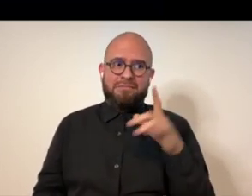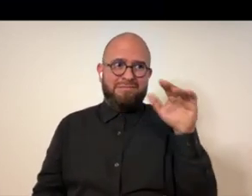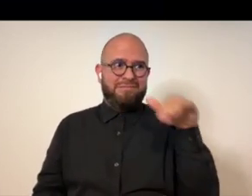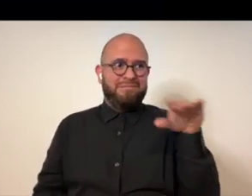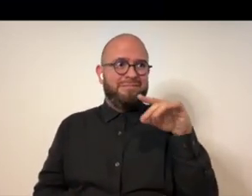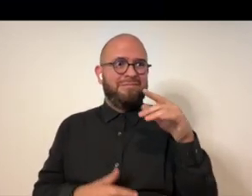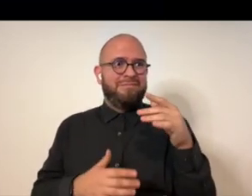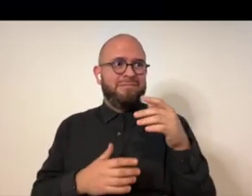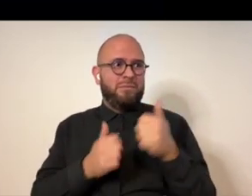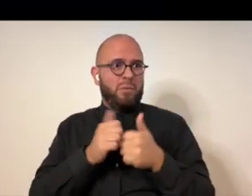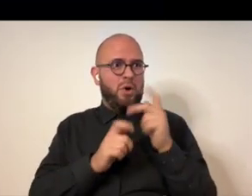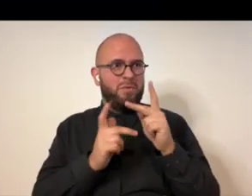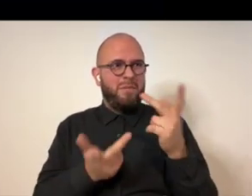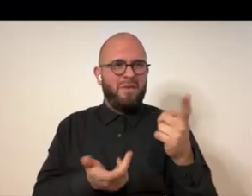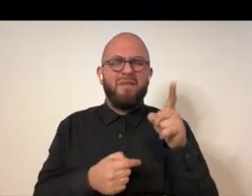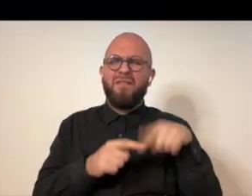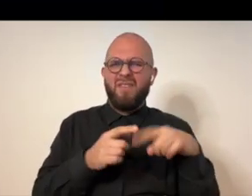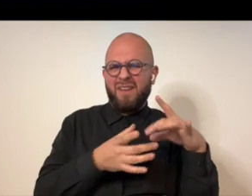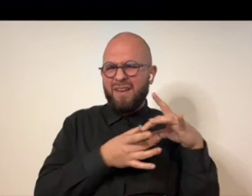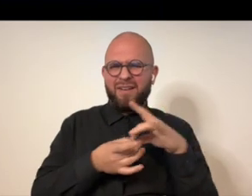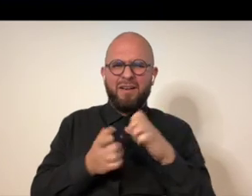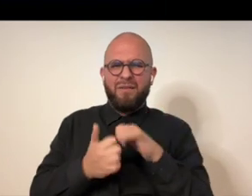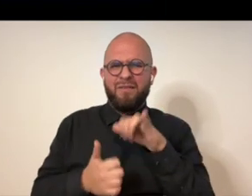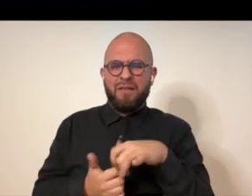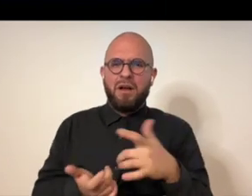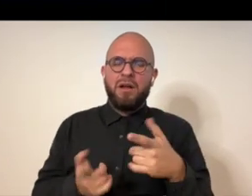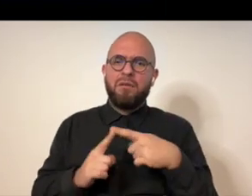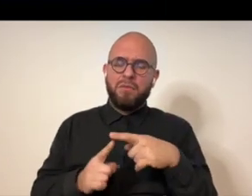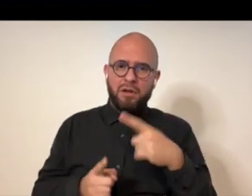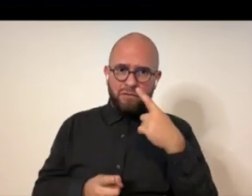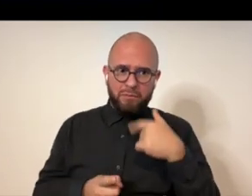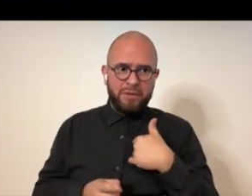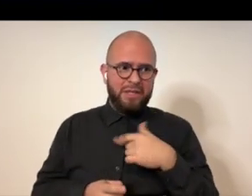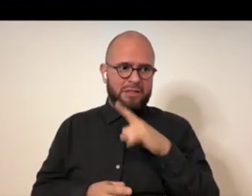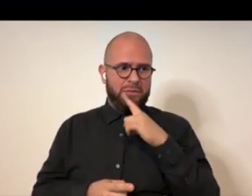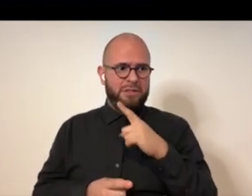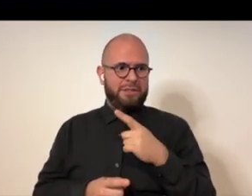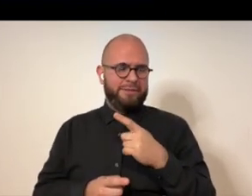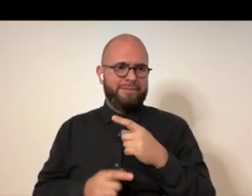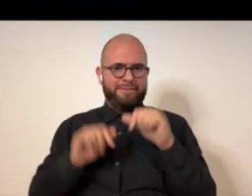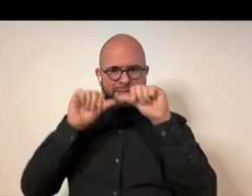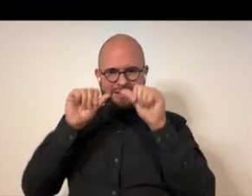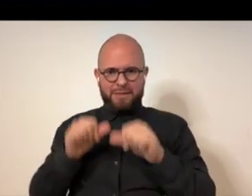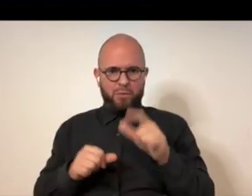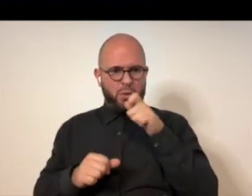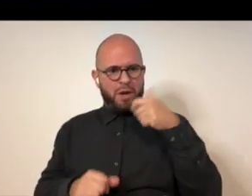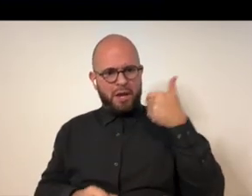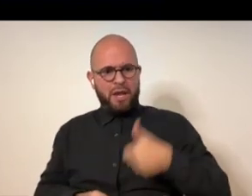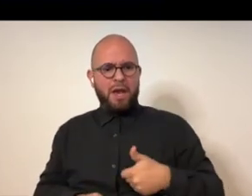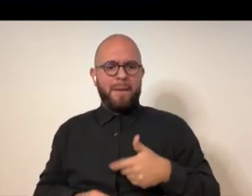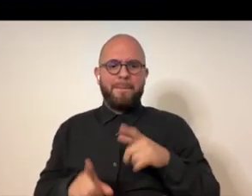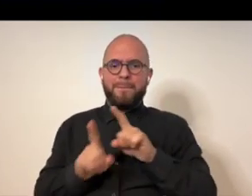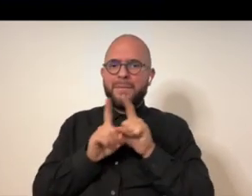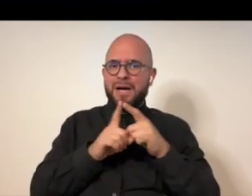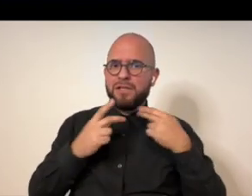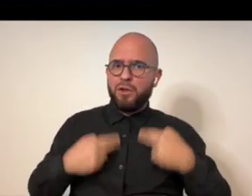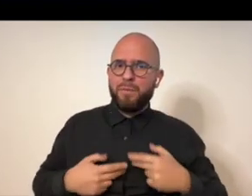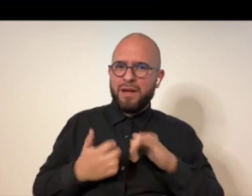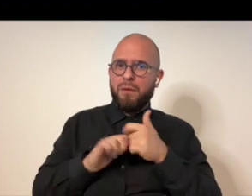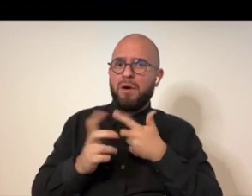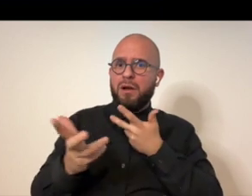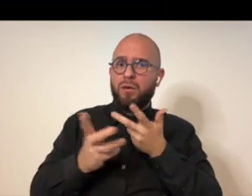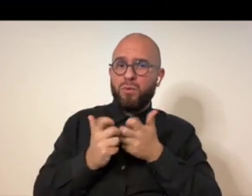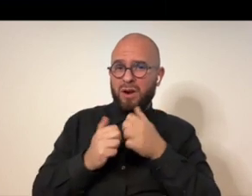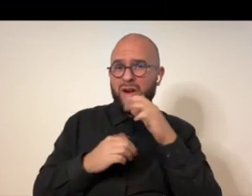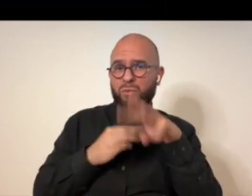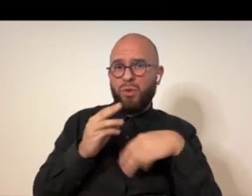that the average person unless they have a similar experience can't connect to but it really has shaped who i